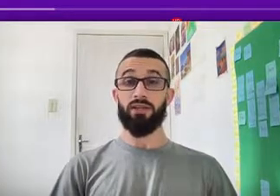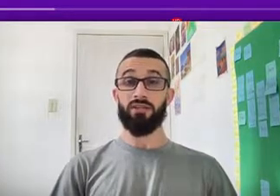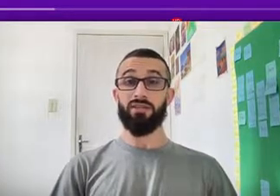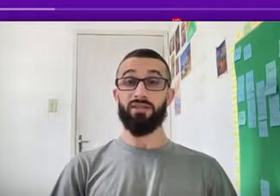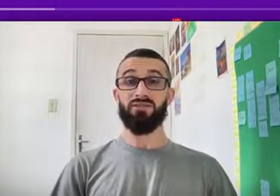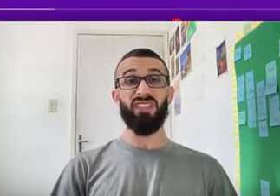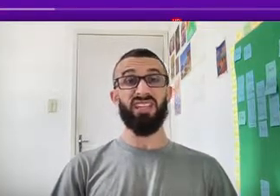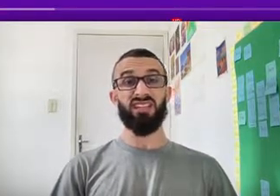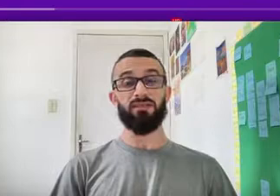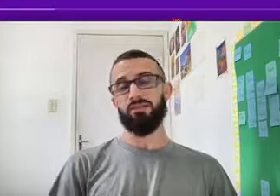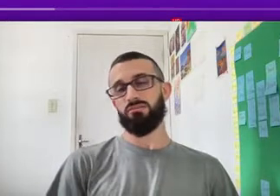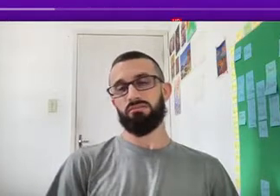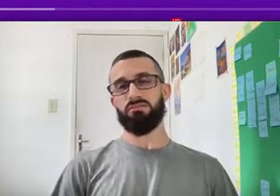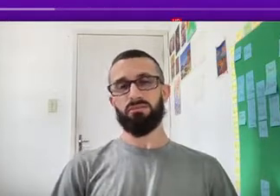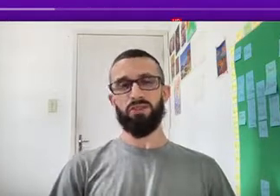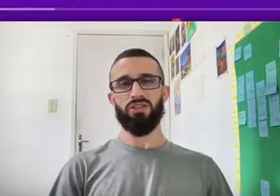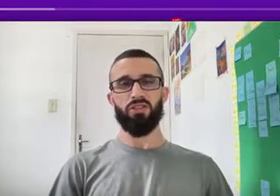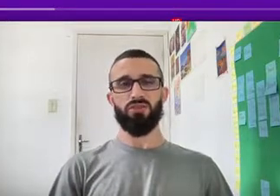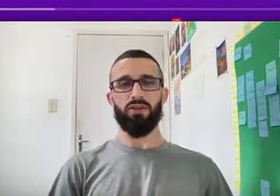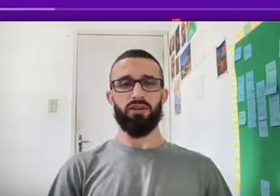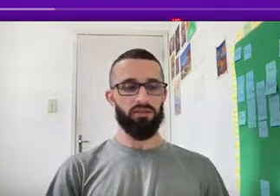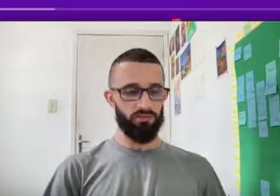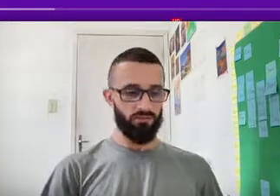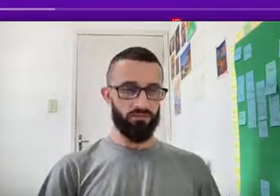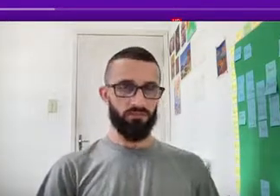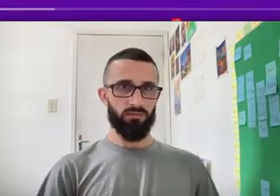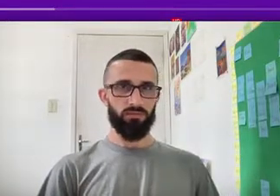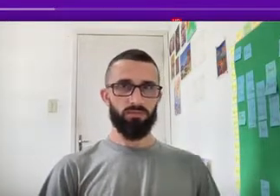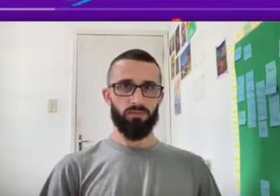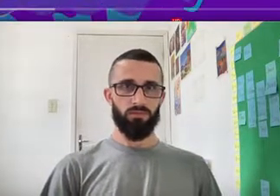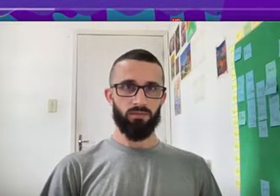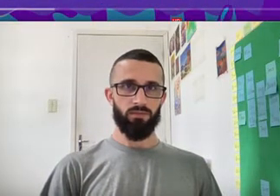Fez Fez Translation Várias